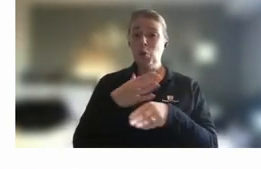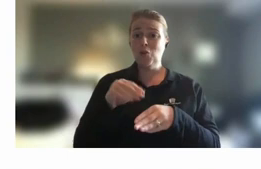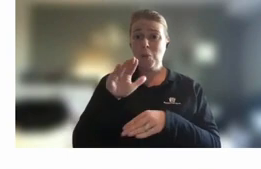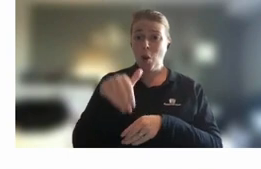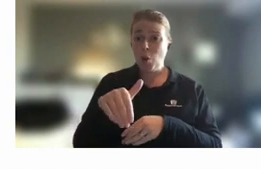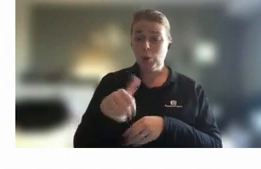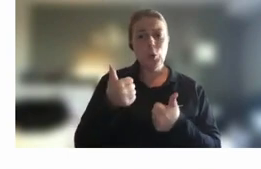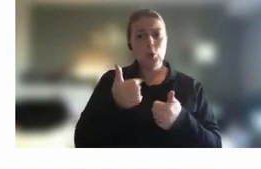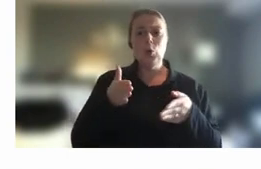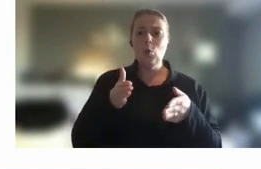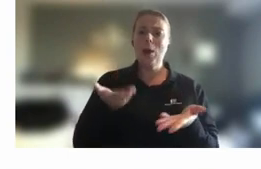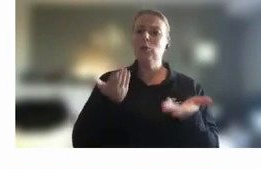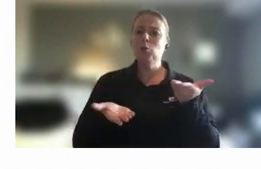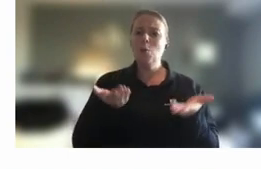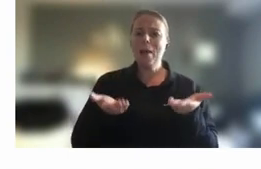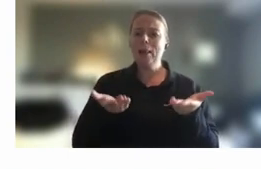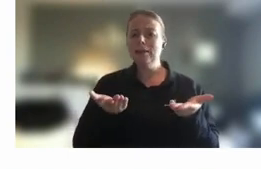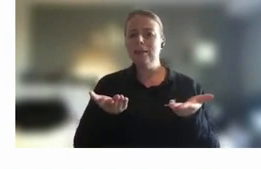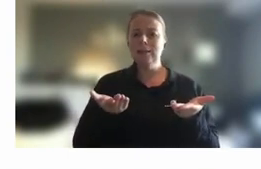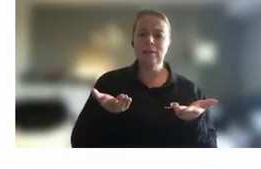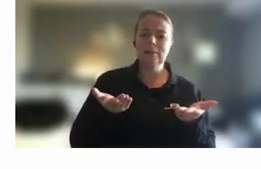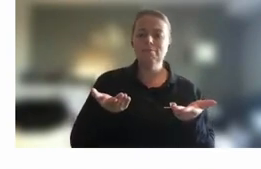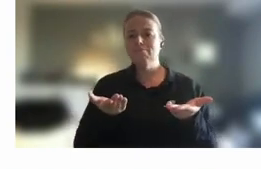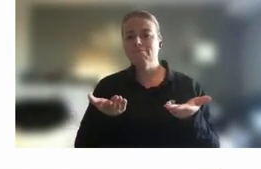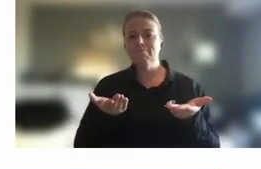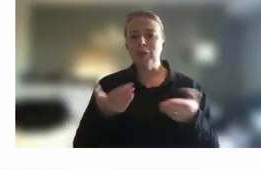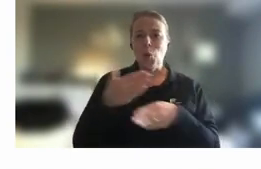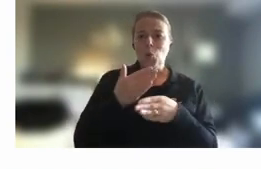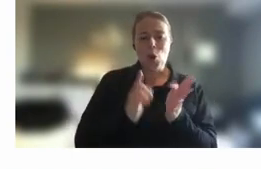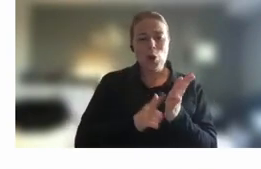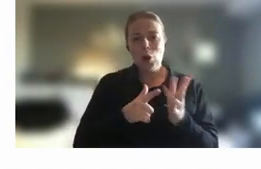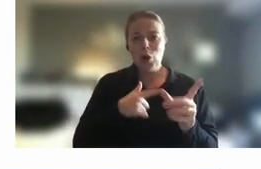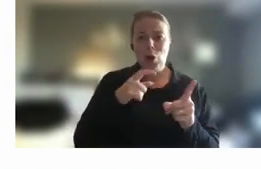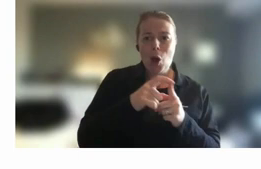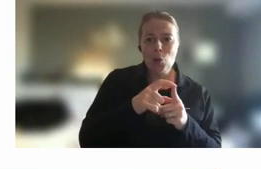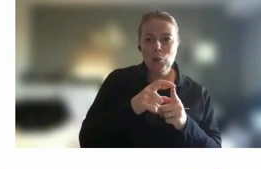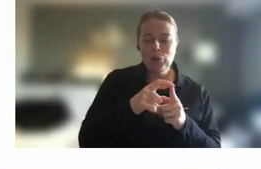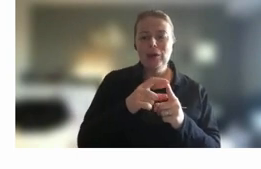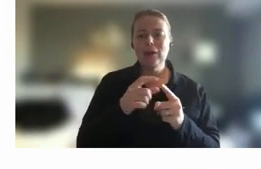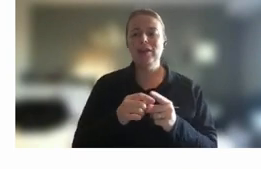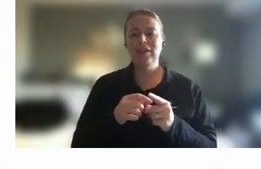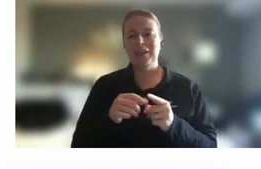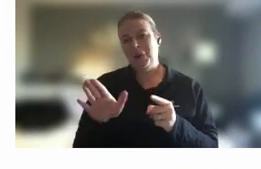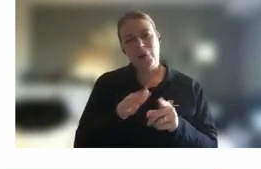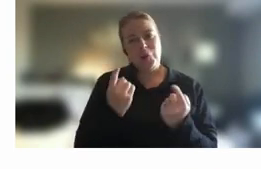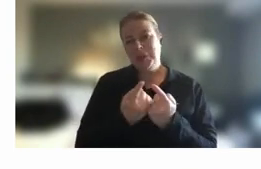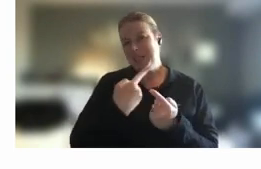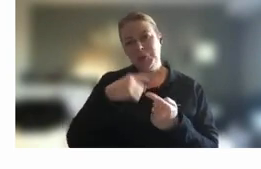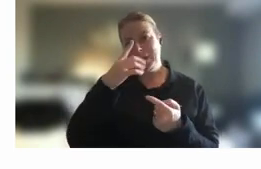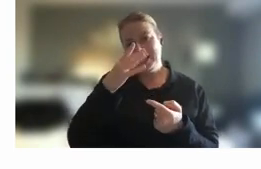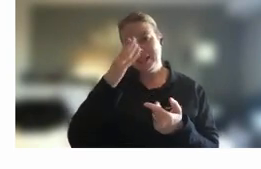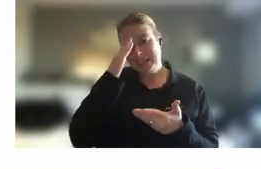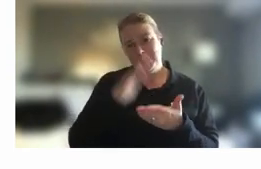balance um workload and life flowed um and those kind of things that we all experience with um our various